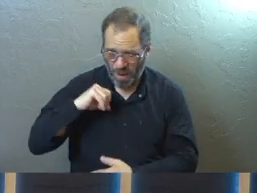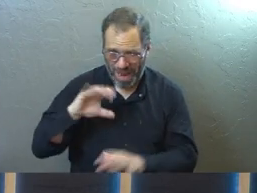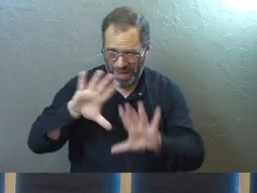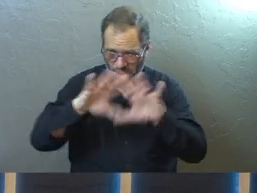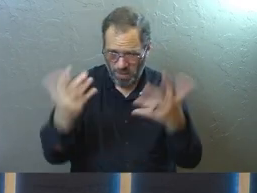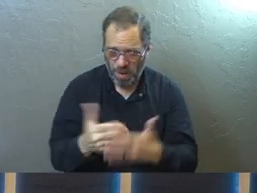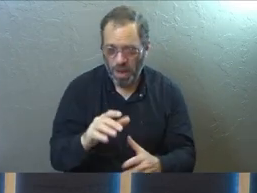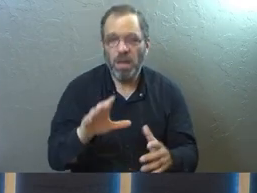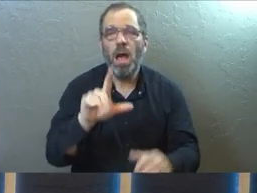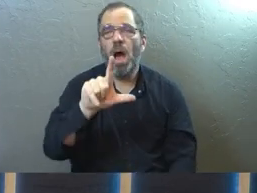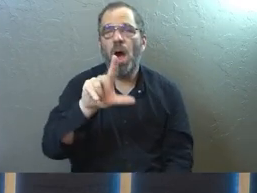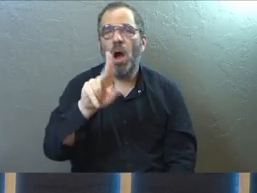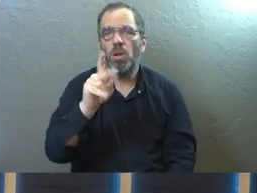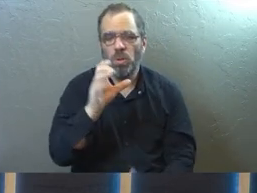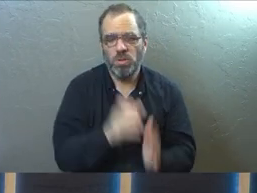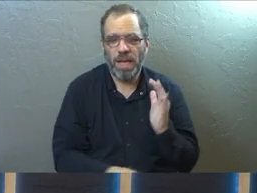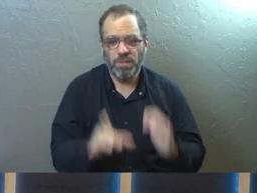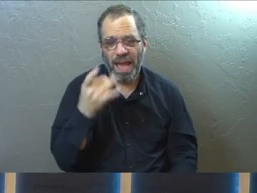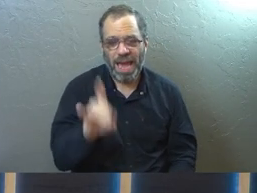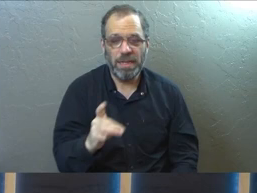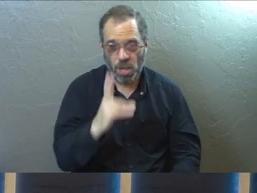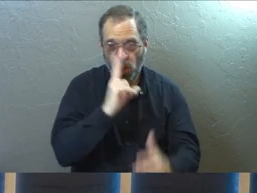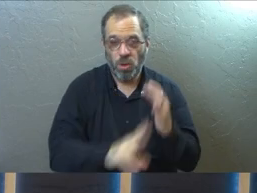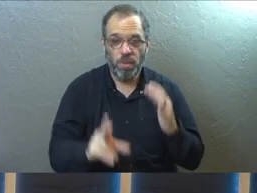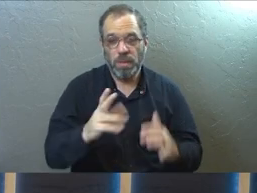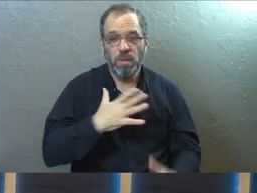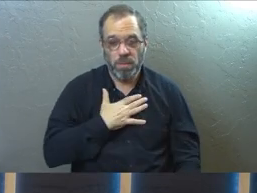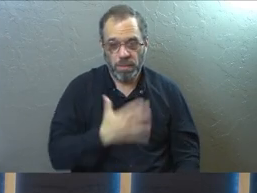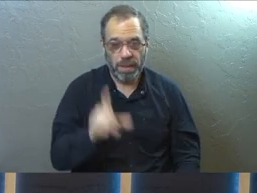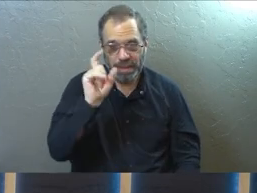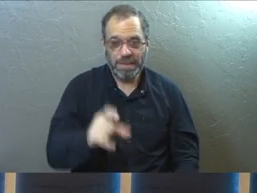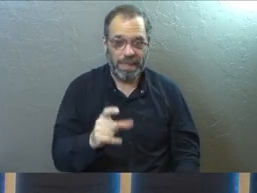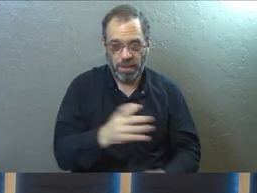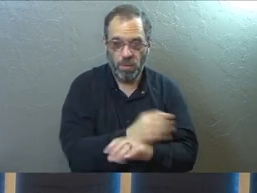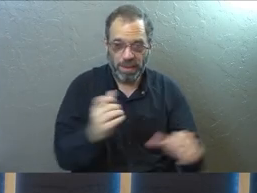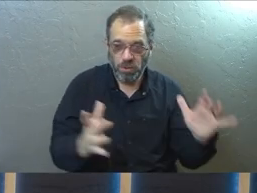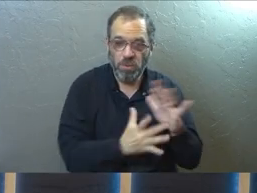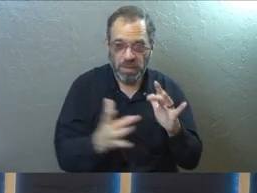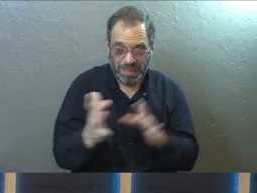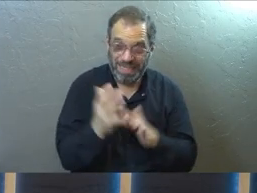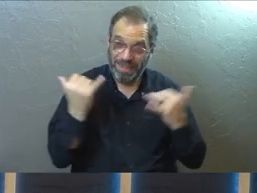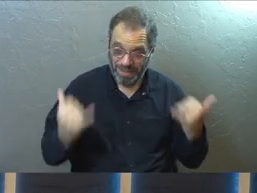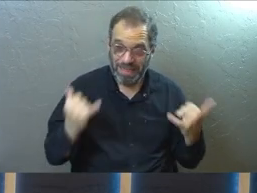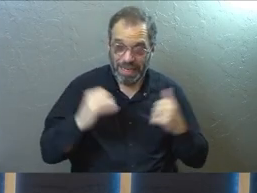it at all. Luke 18. Humility is glad to need the rescue of Jesus even today.